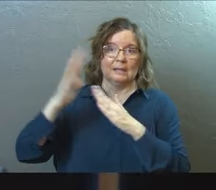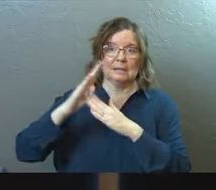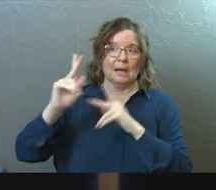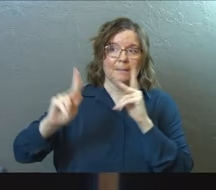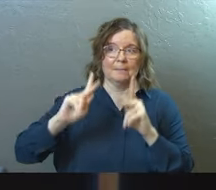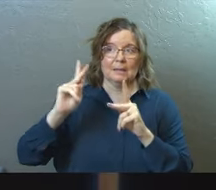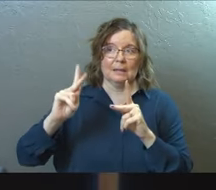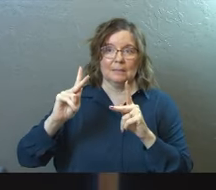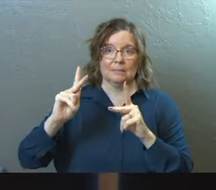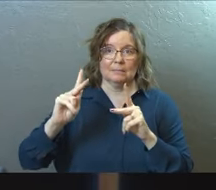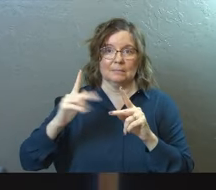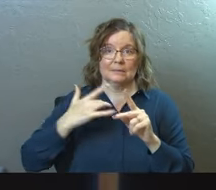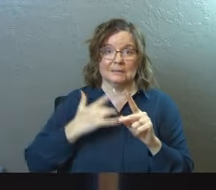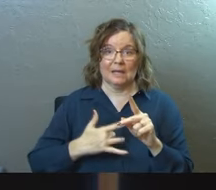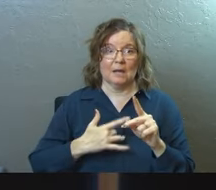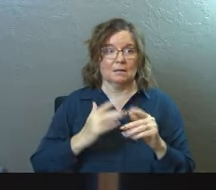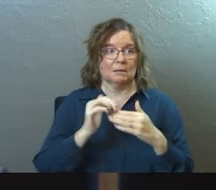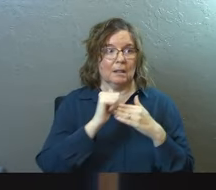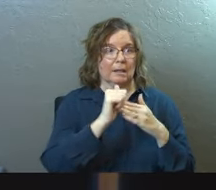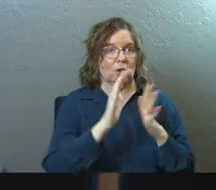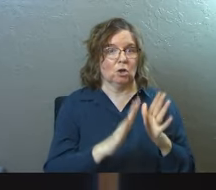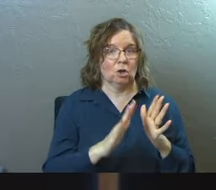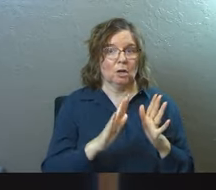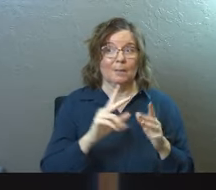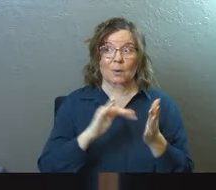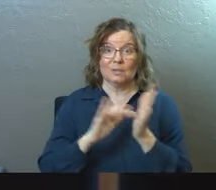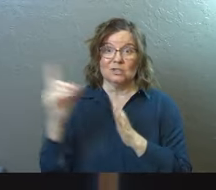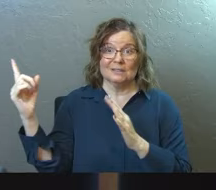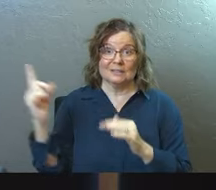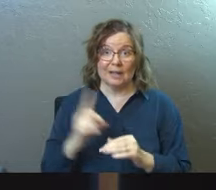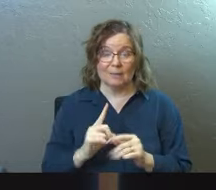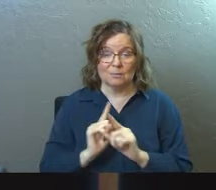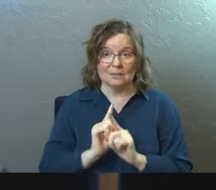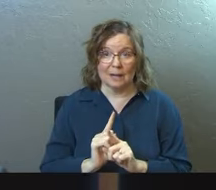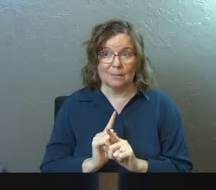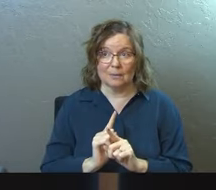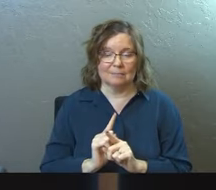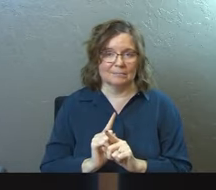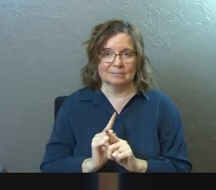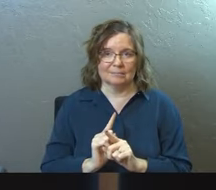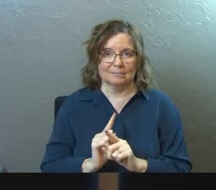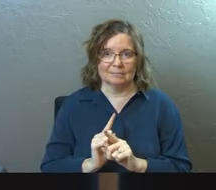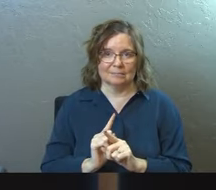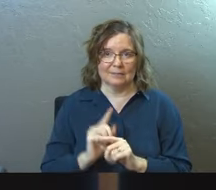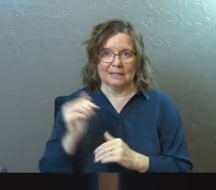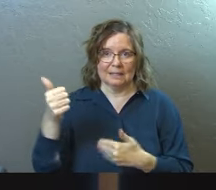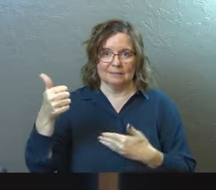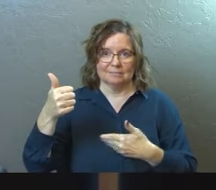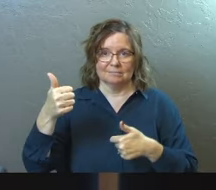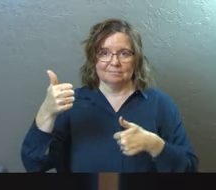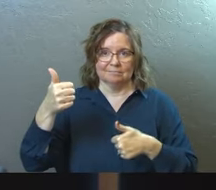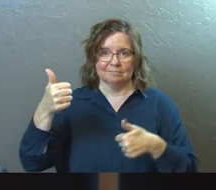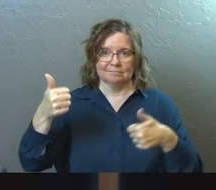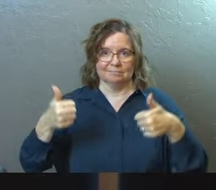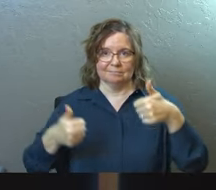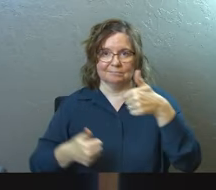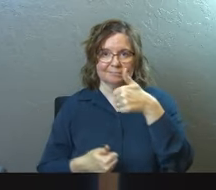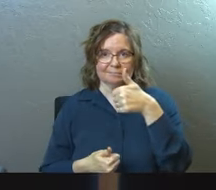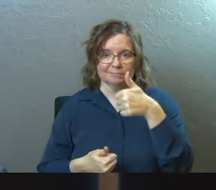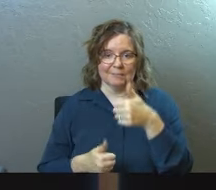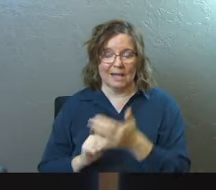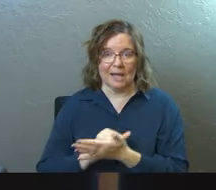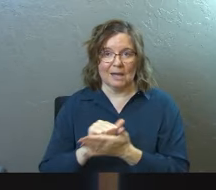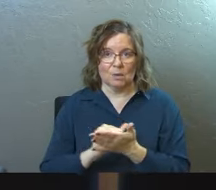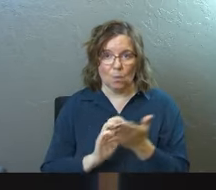dogs, wherever you look in this world. But when Jesus came to his disciples, he washed their feet and he made an upside down